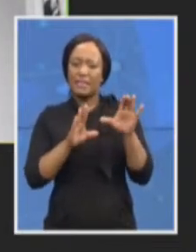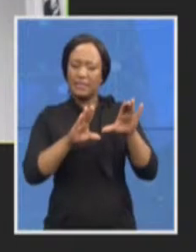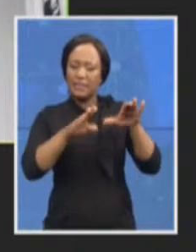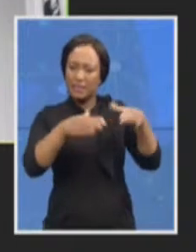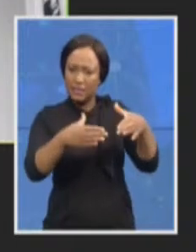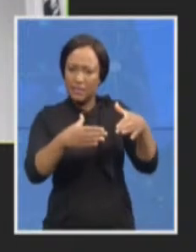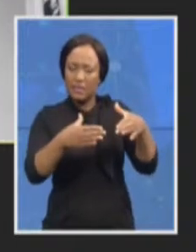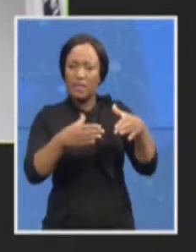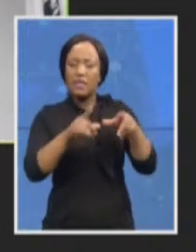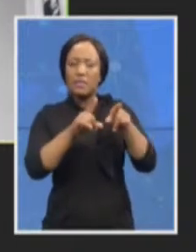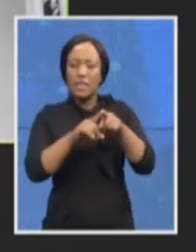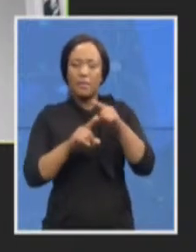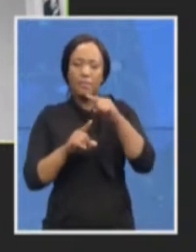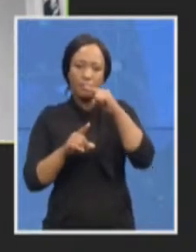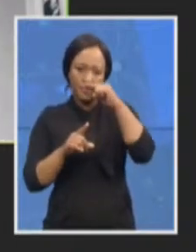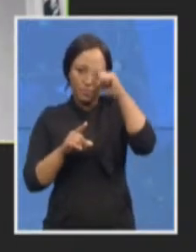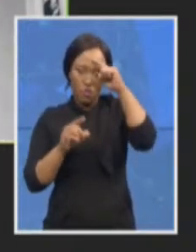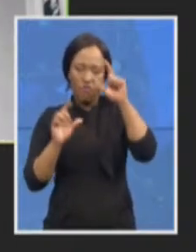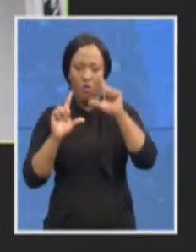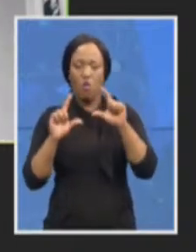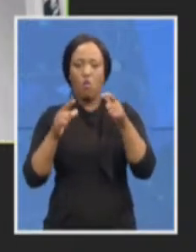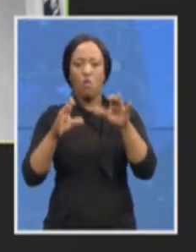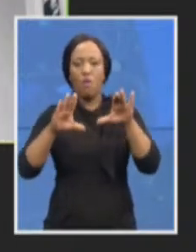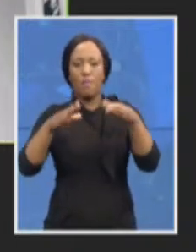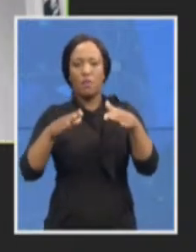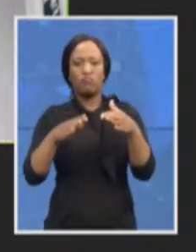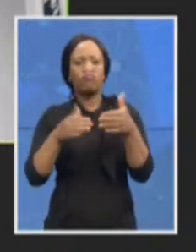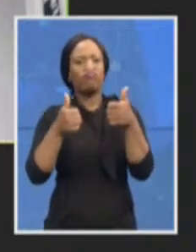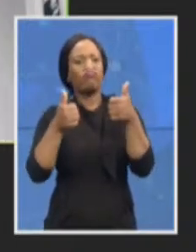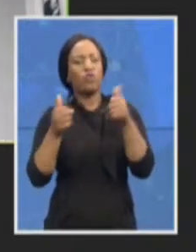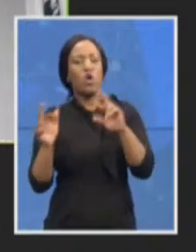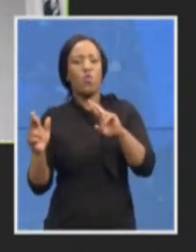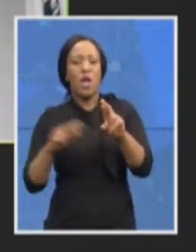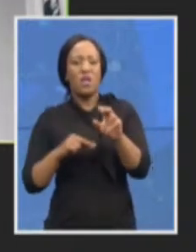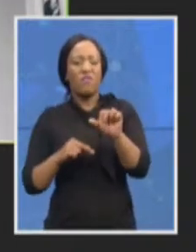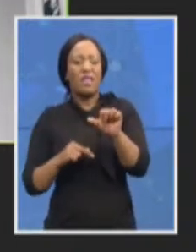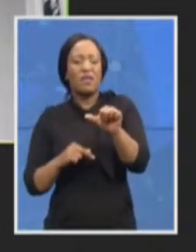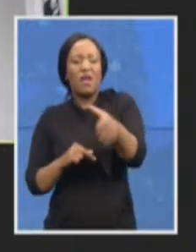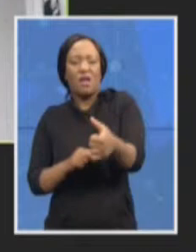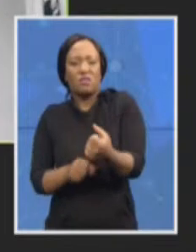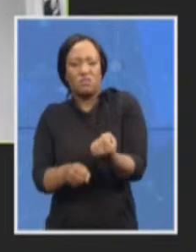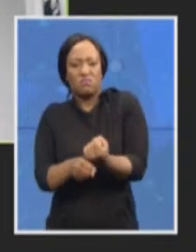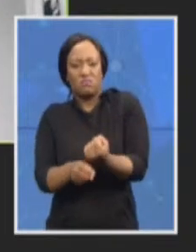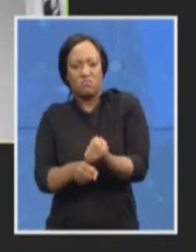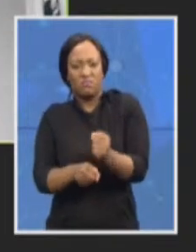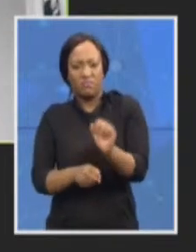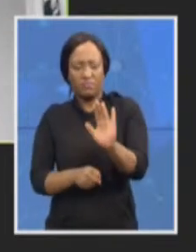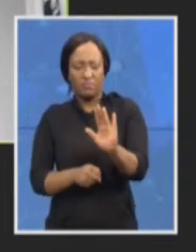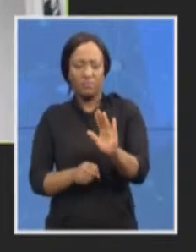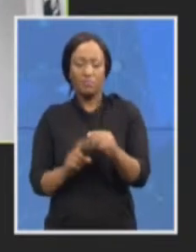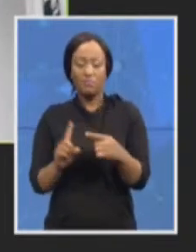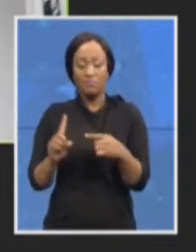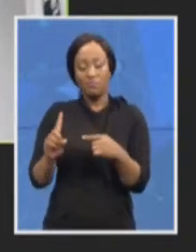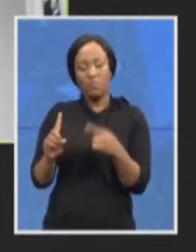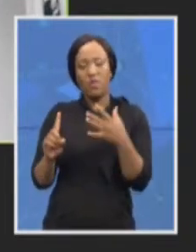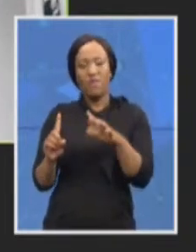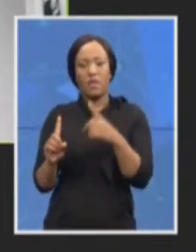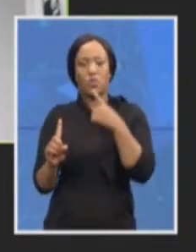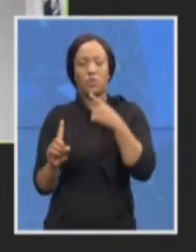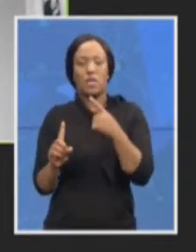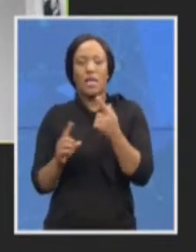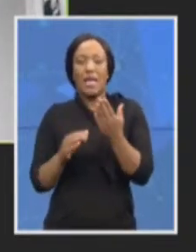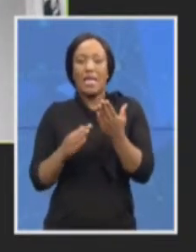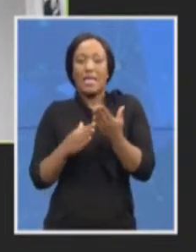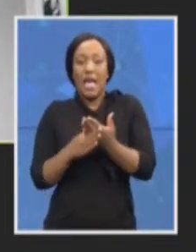well-placed for the next chapter. Advocate Cronier has indicated that there are many cases that are ready to be enrolled and every